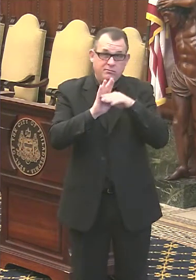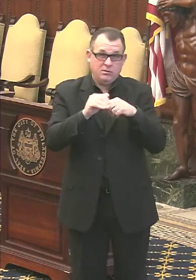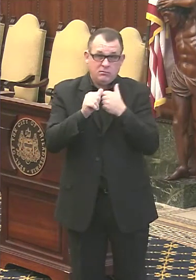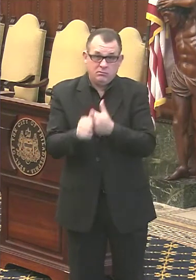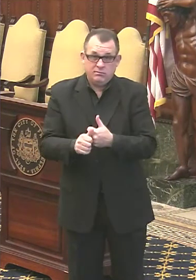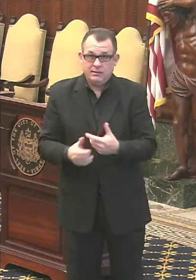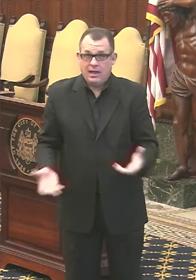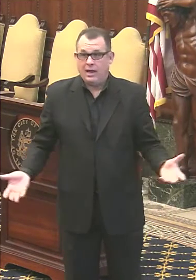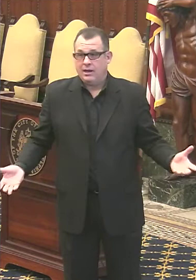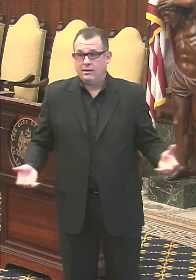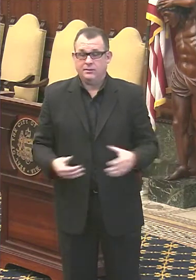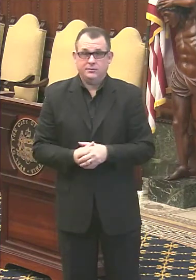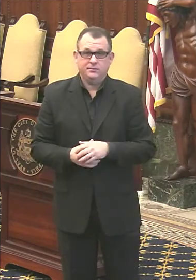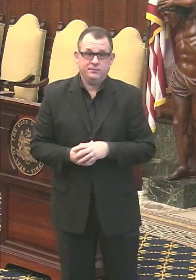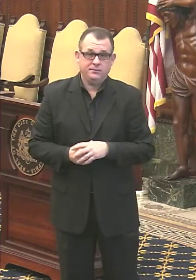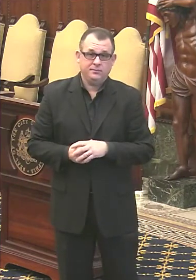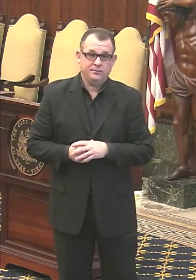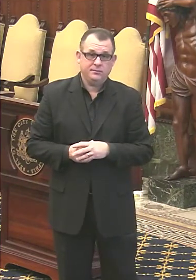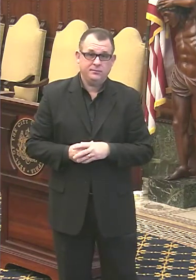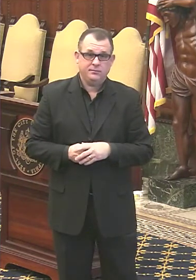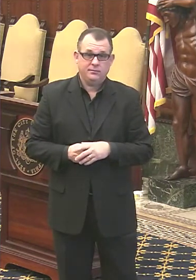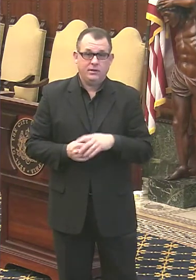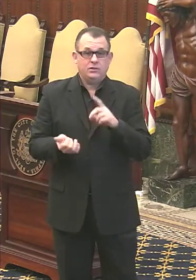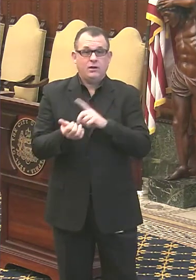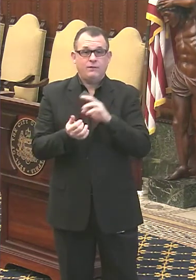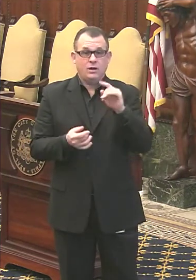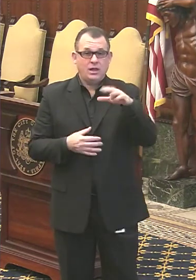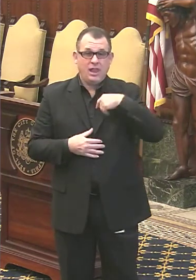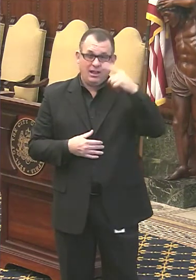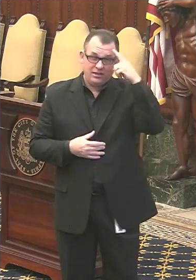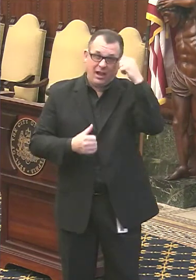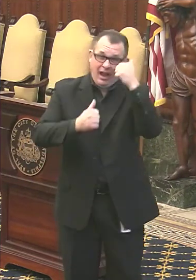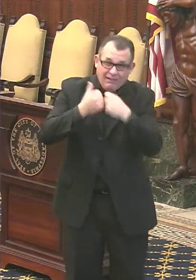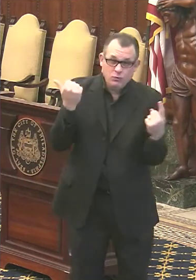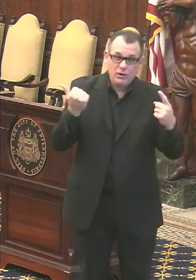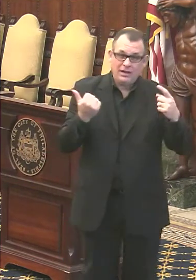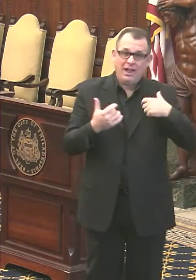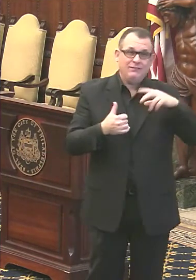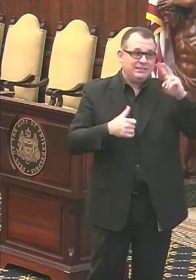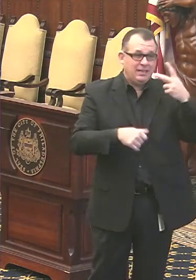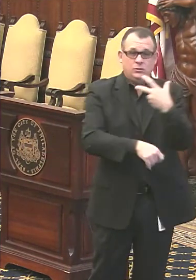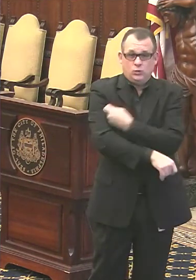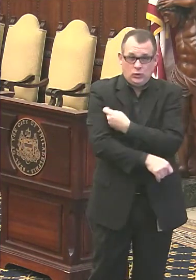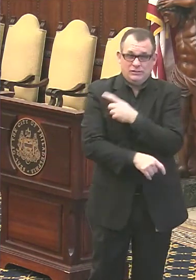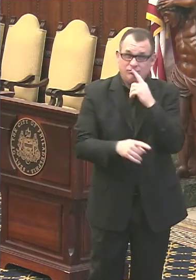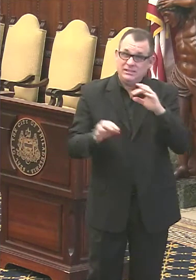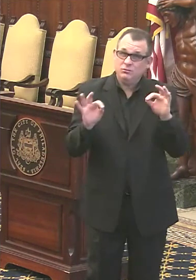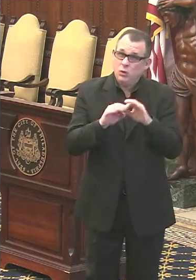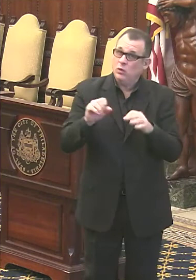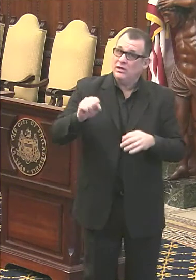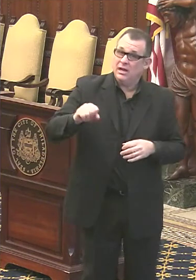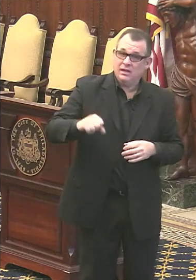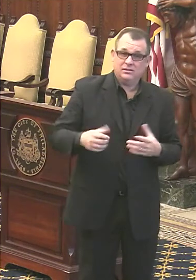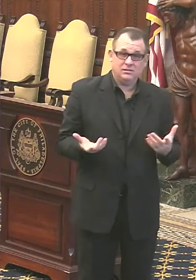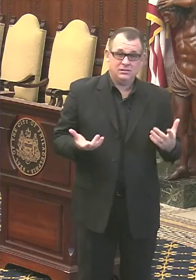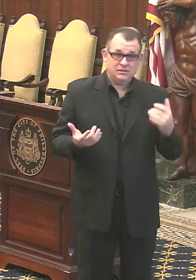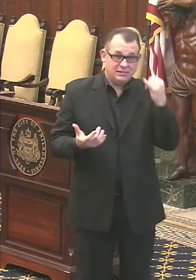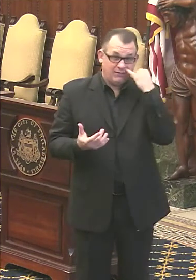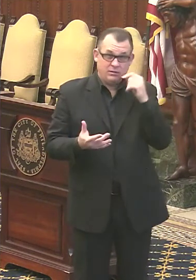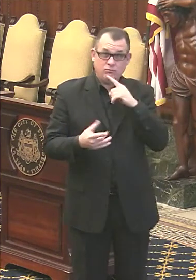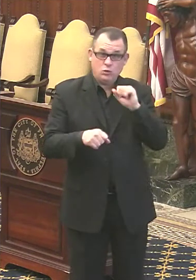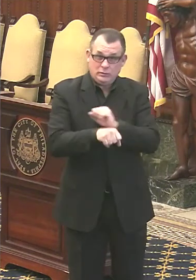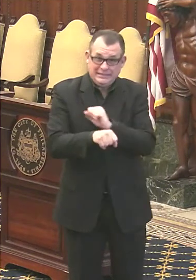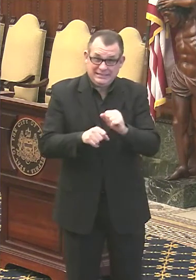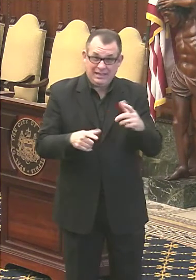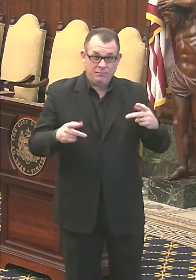in the program. I think everyone ought to be able to get their second dose. That's very important. And so if there, if it's true that people are having difficulty